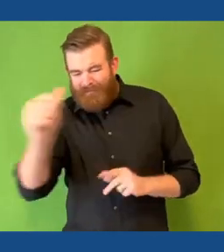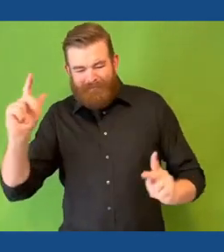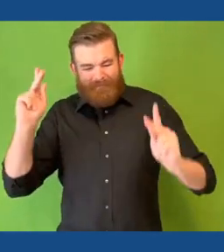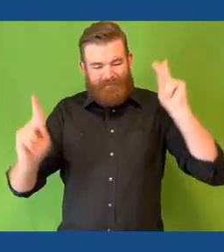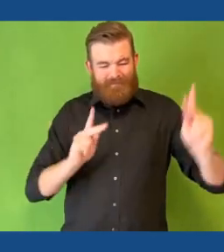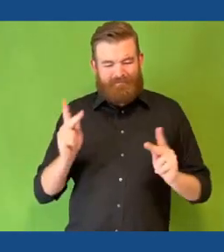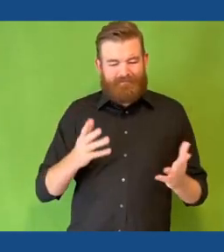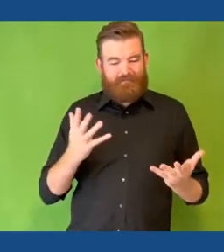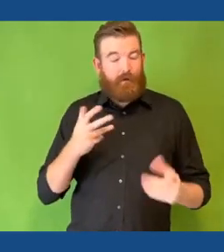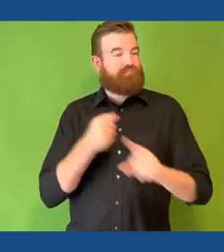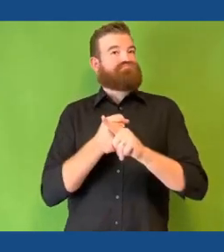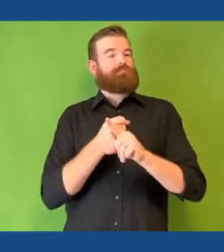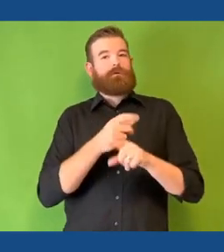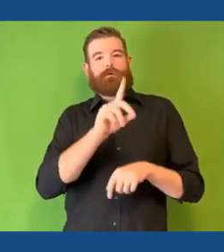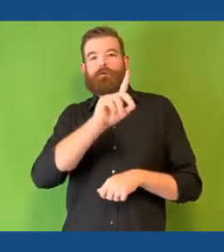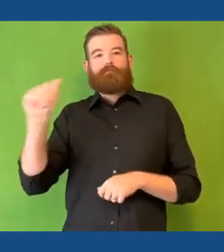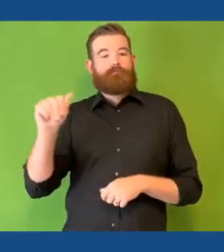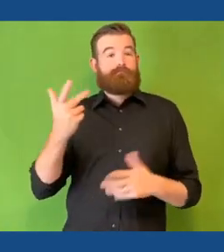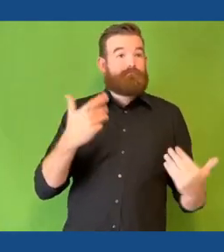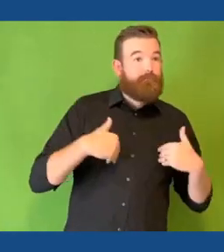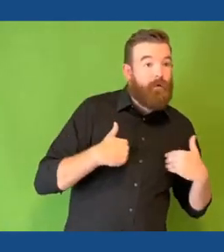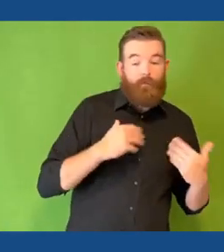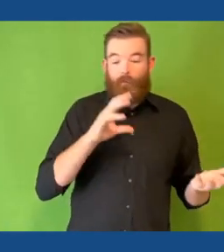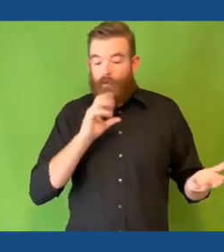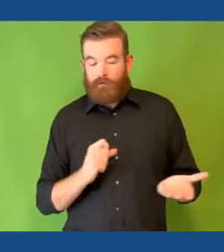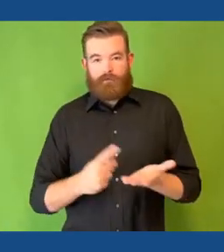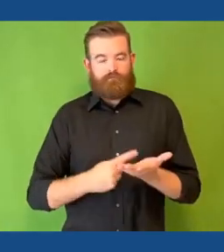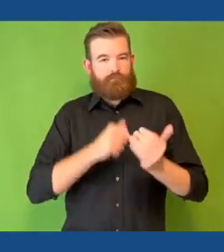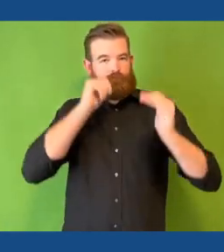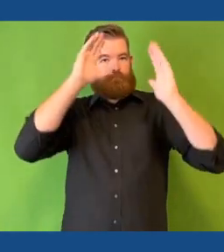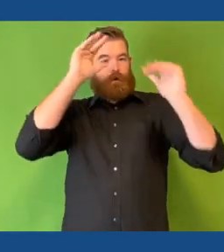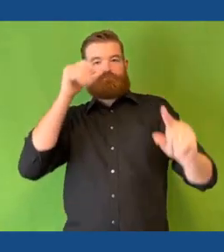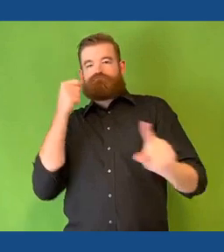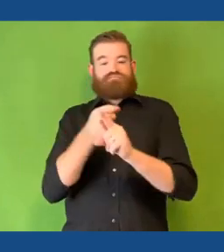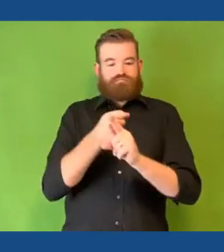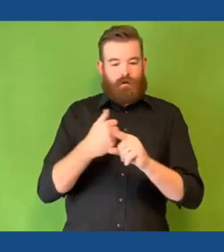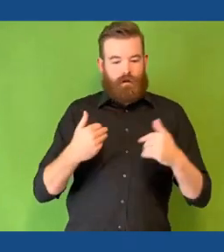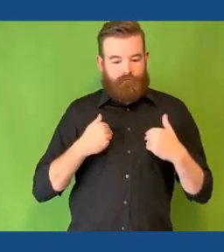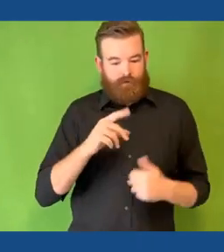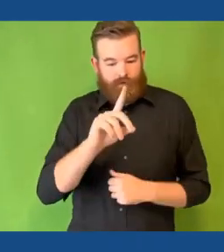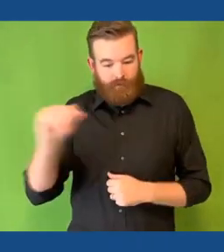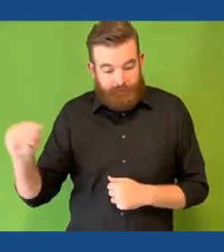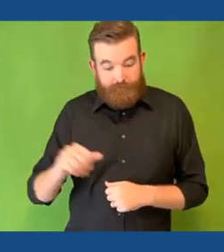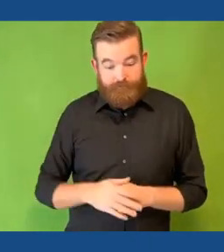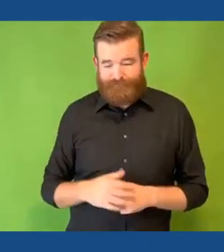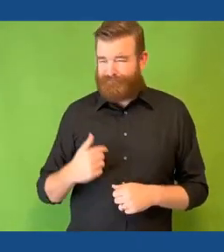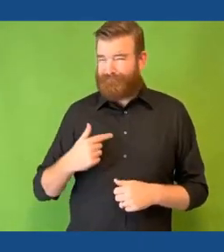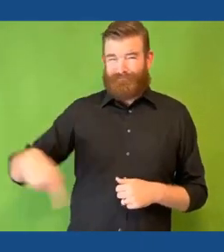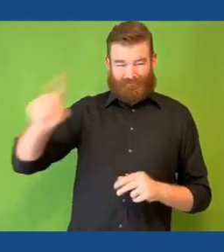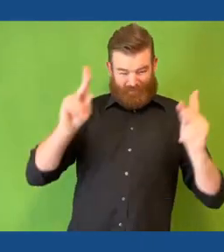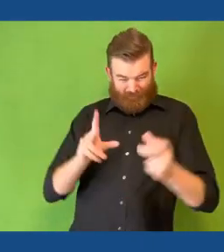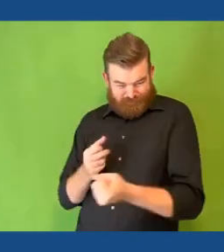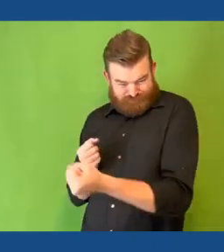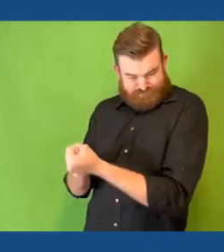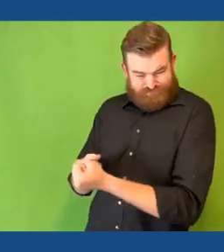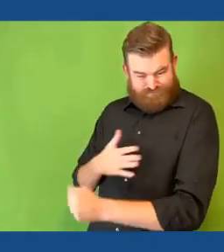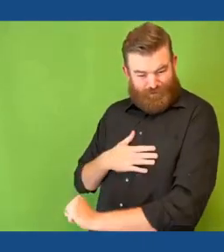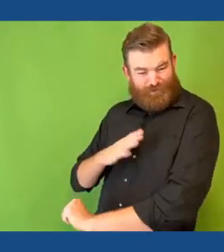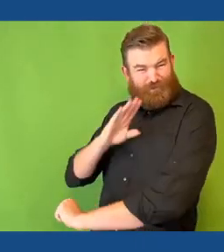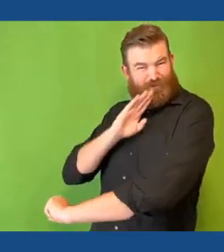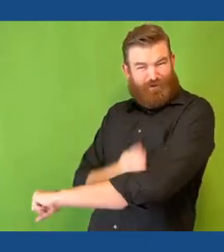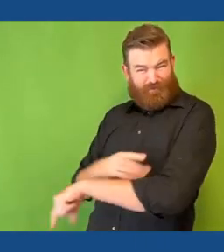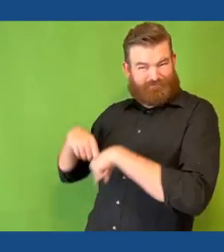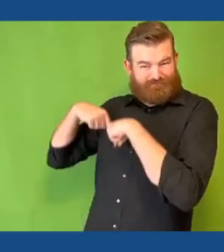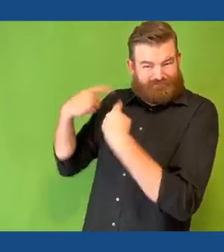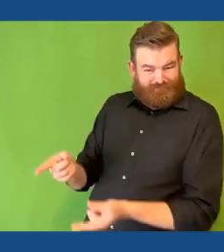experience disabilities at varied points in their life and sometimes without warning. I appreciate all the support my daughter has